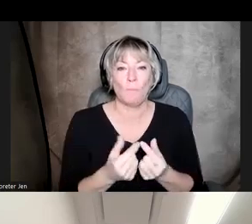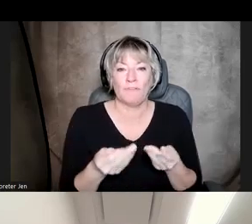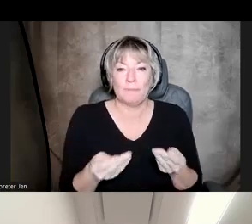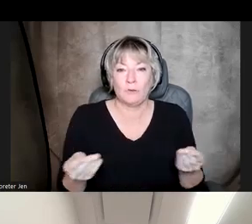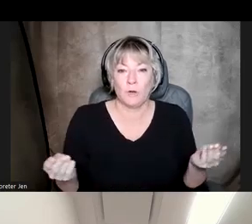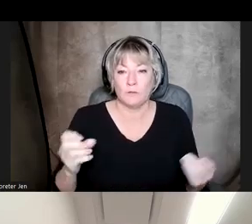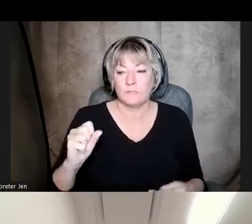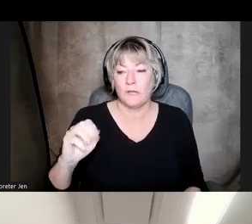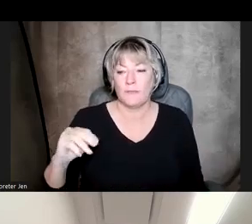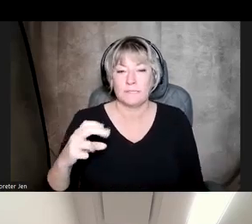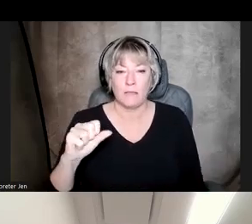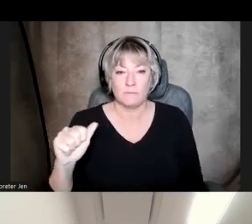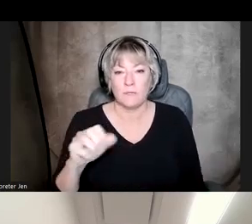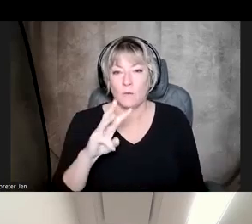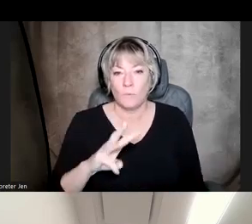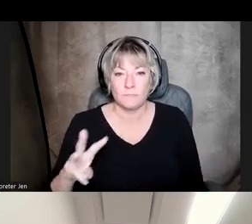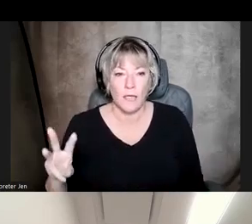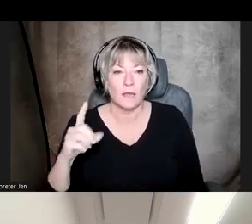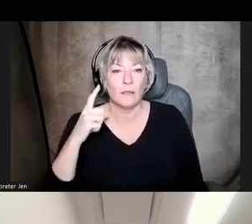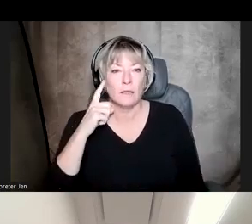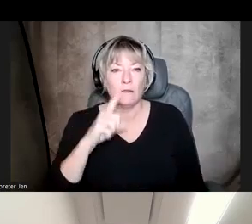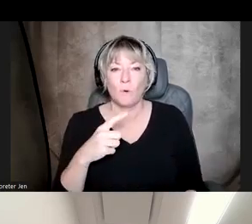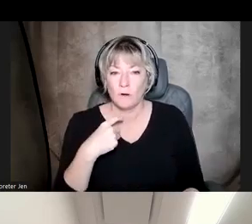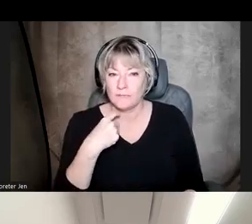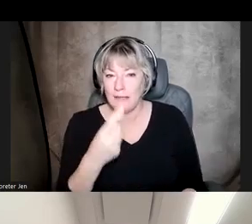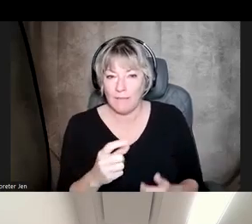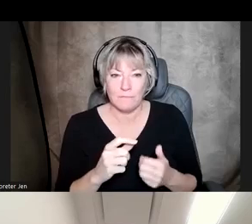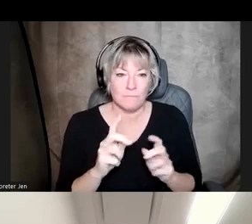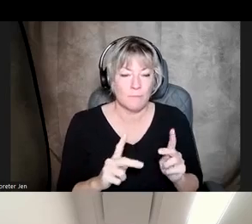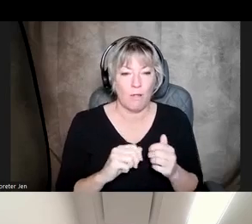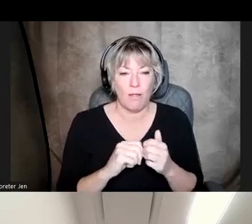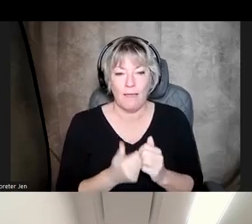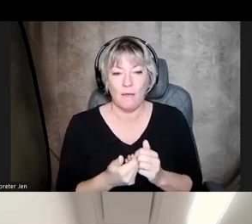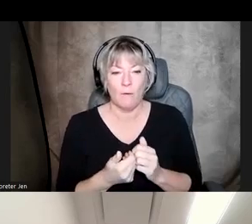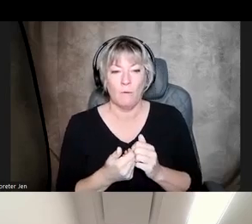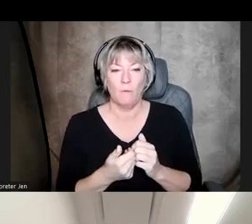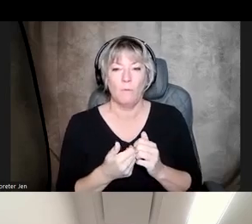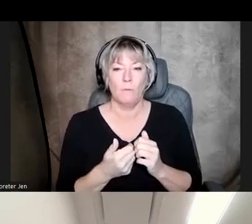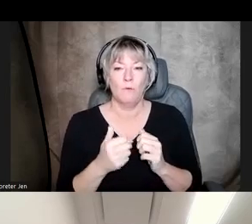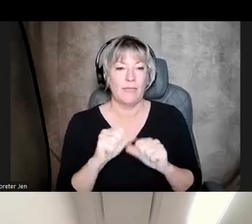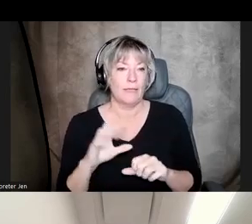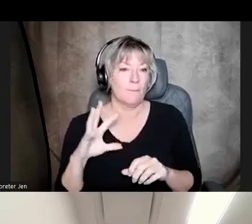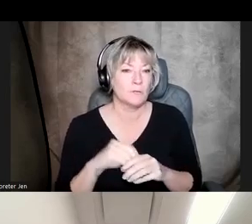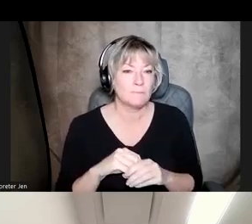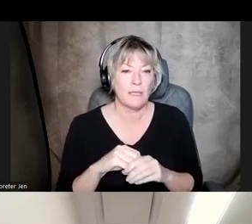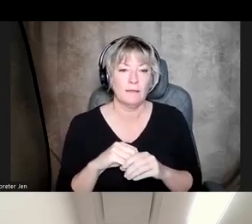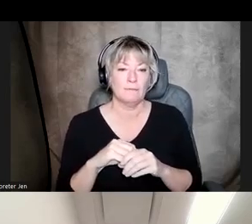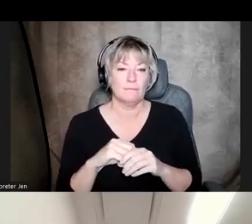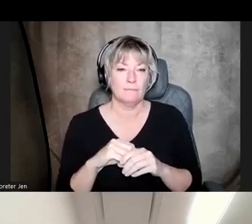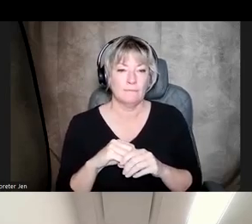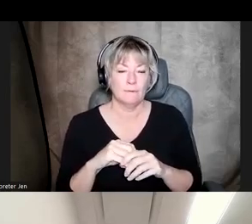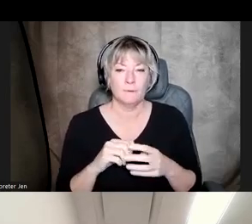for telling people how they can participate and engage